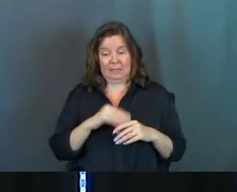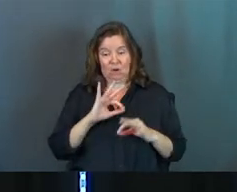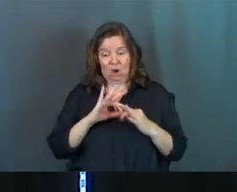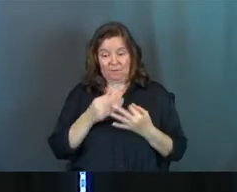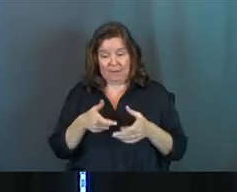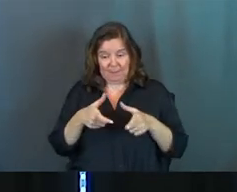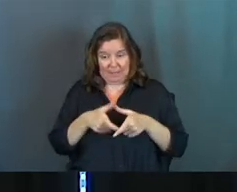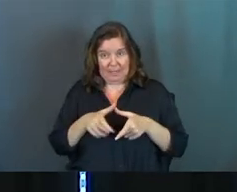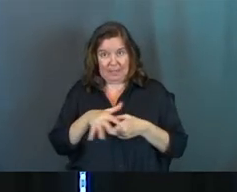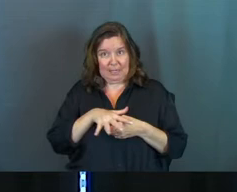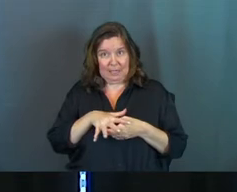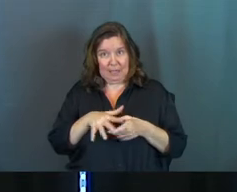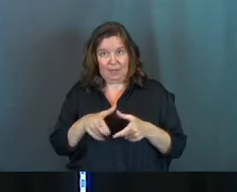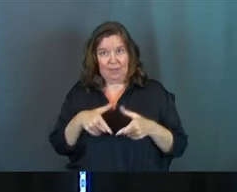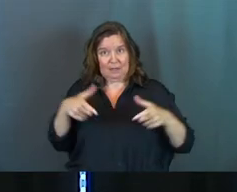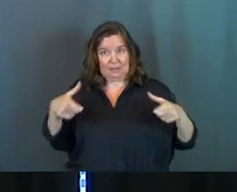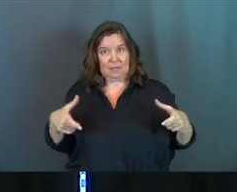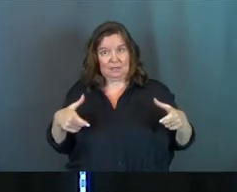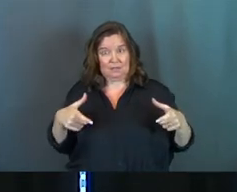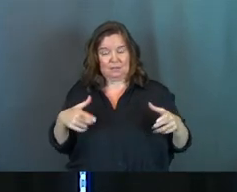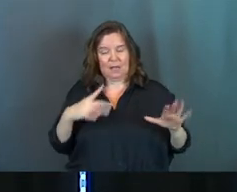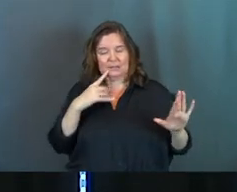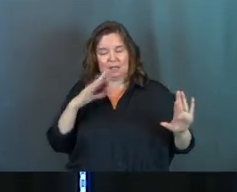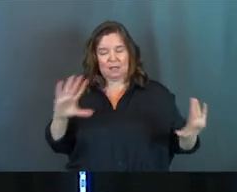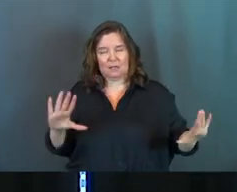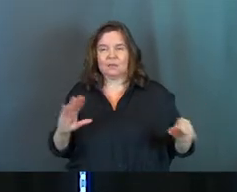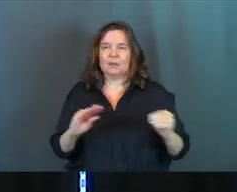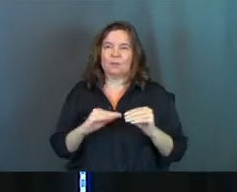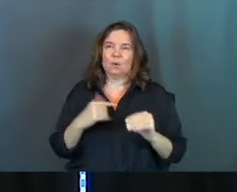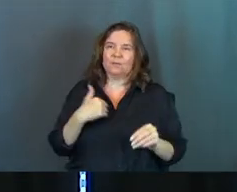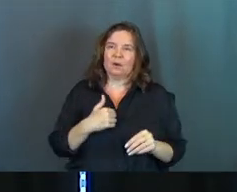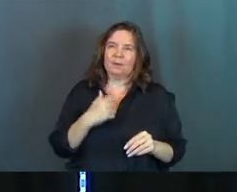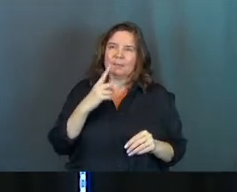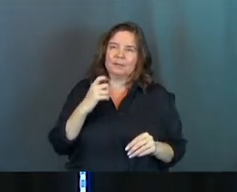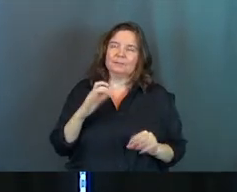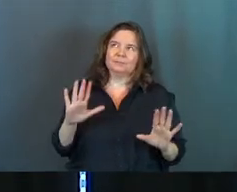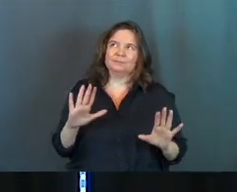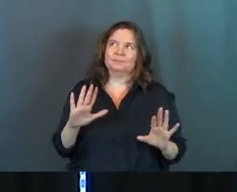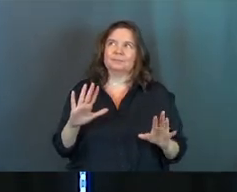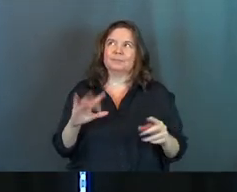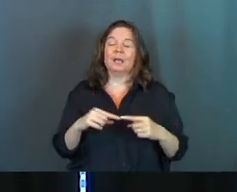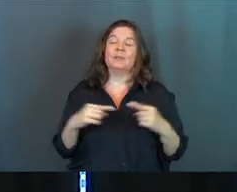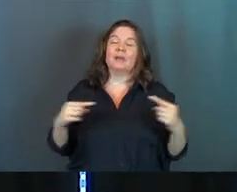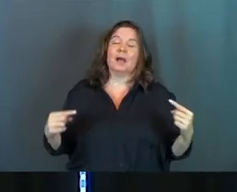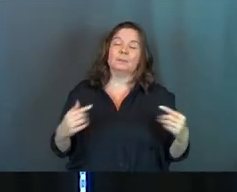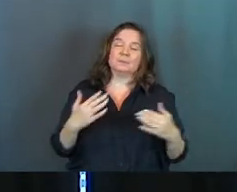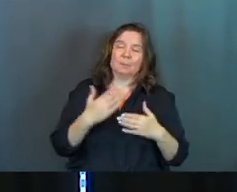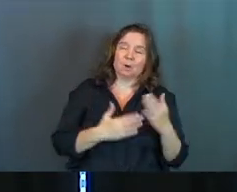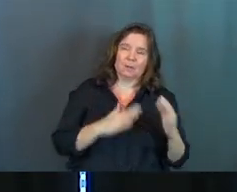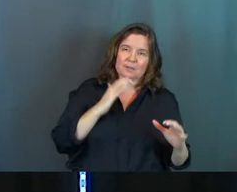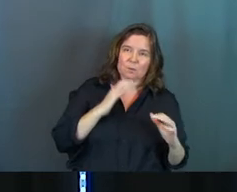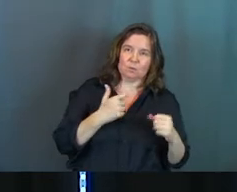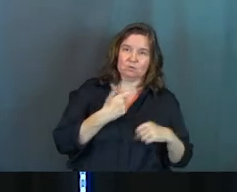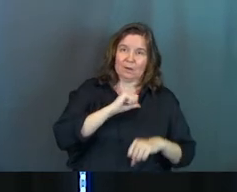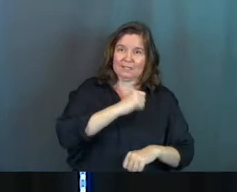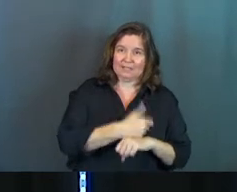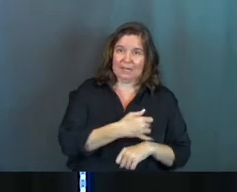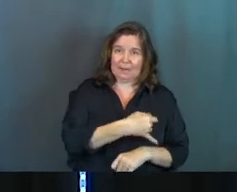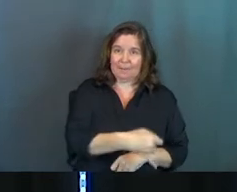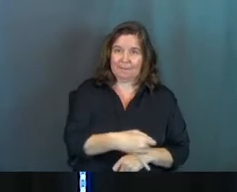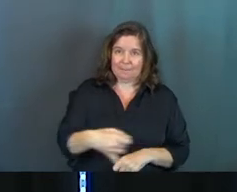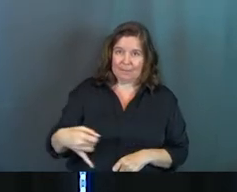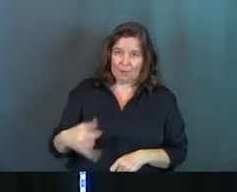immediate and extended, and go, hey, and this is more for us, because the flip side of this conversation, y'all, is we're trying to set up boundaries